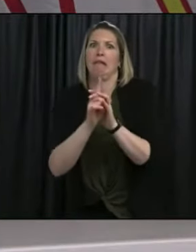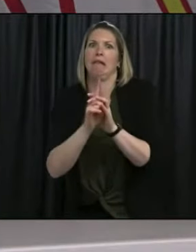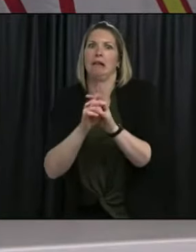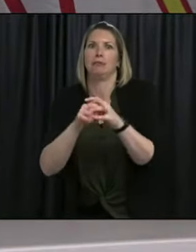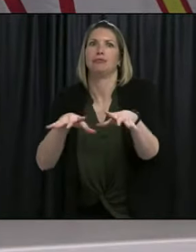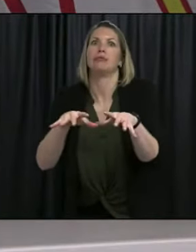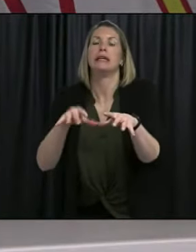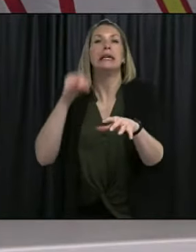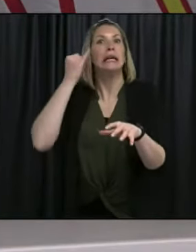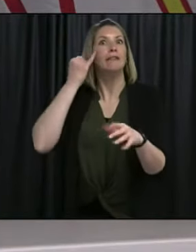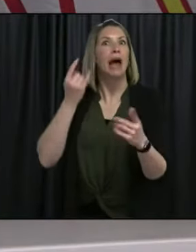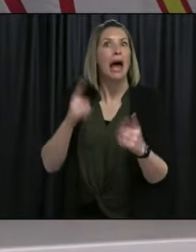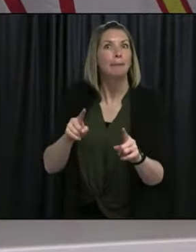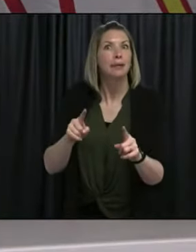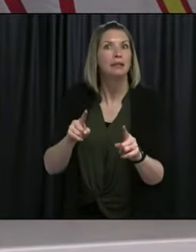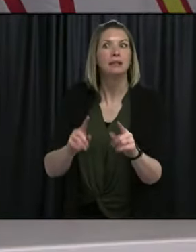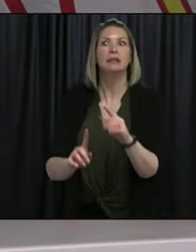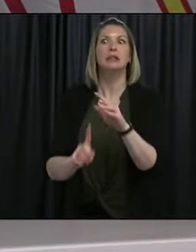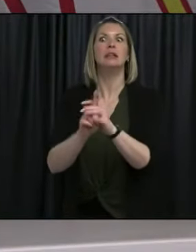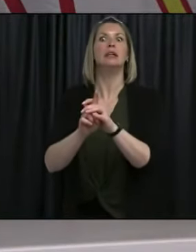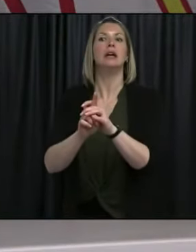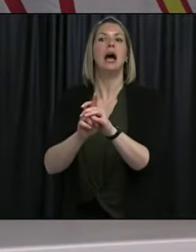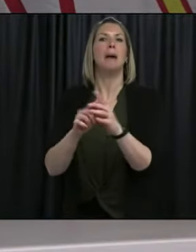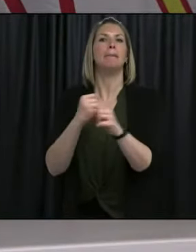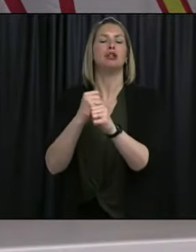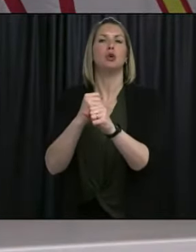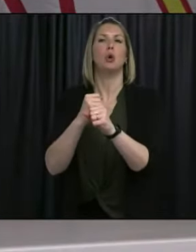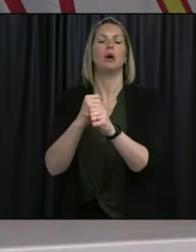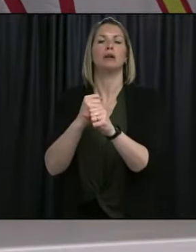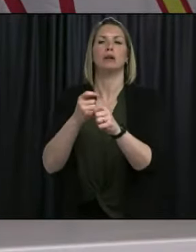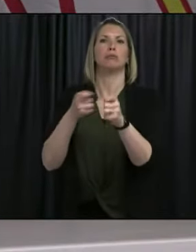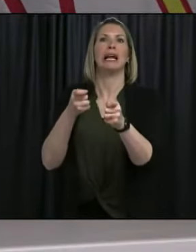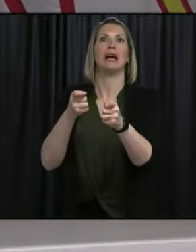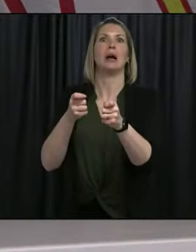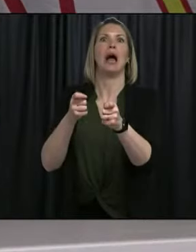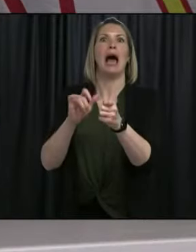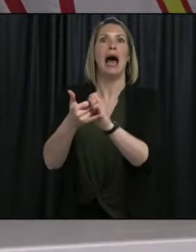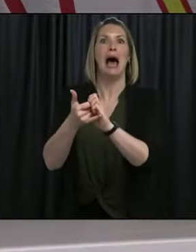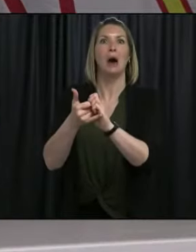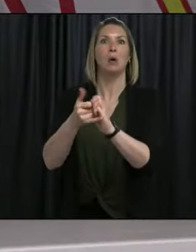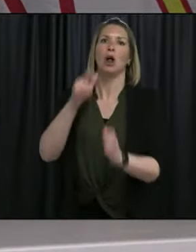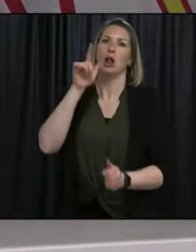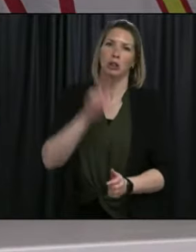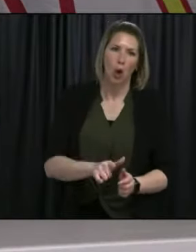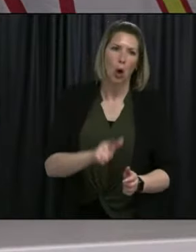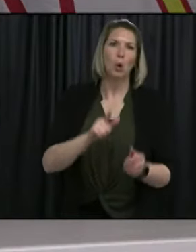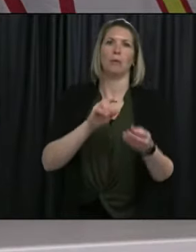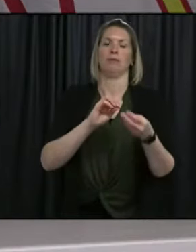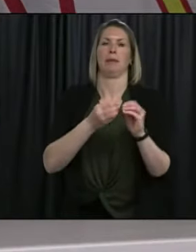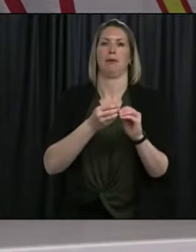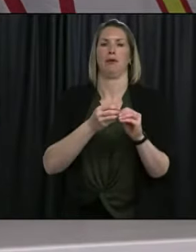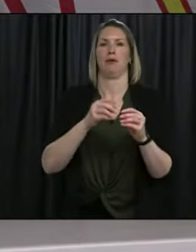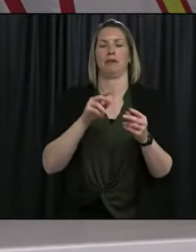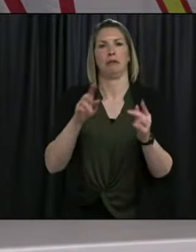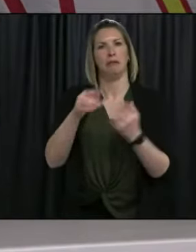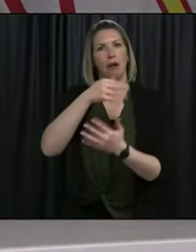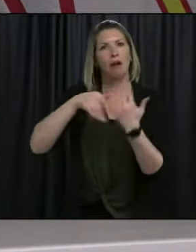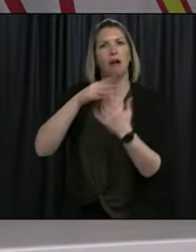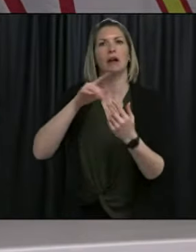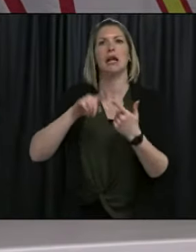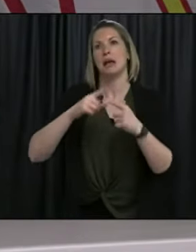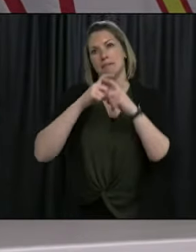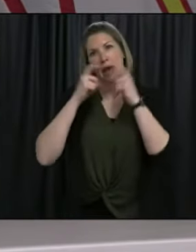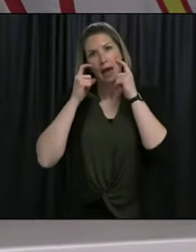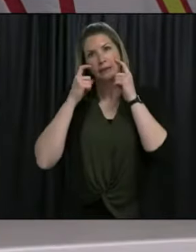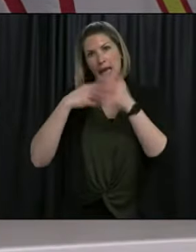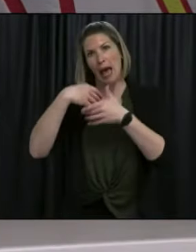that if a case does get through, it doesn't get very far. And the best way to do that is to keep your contacts low, maintain your physical distancing, wear your masks when you're out in